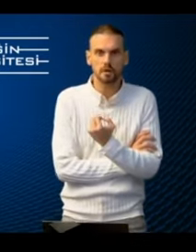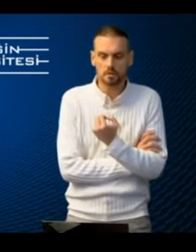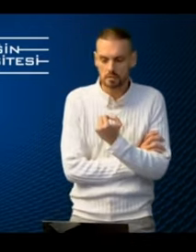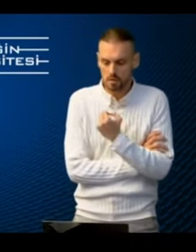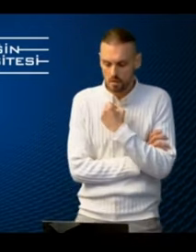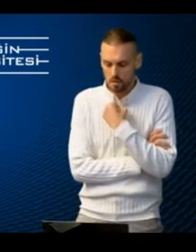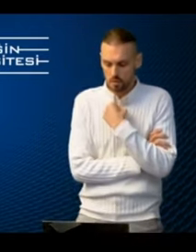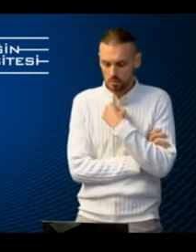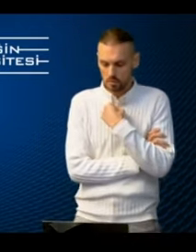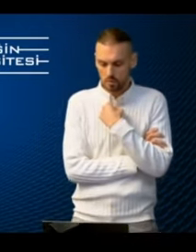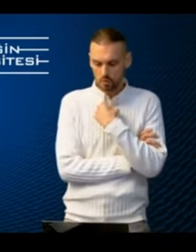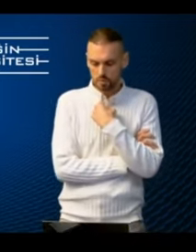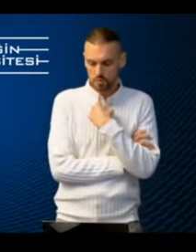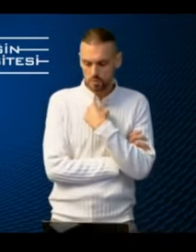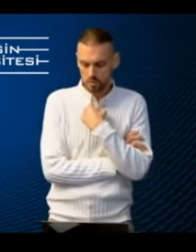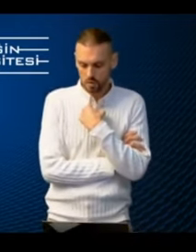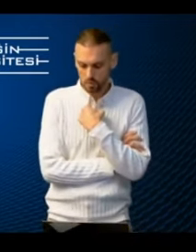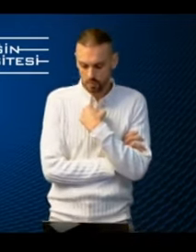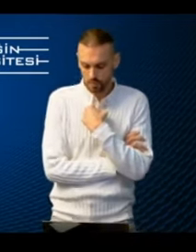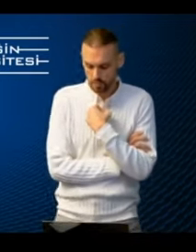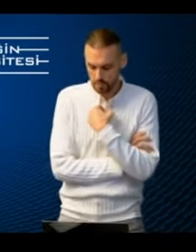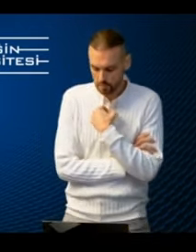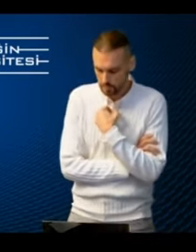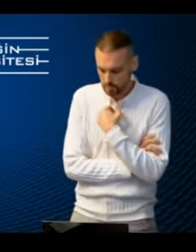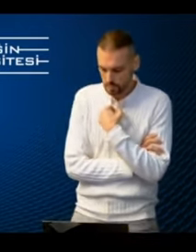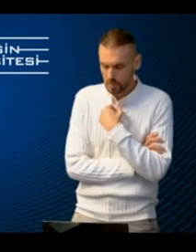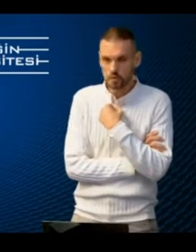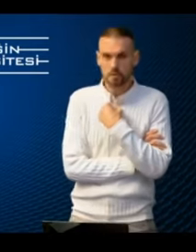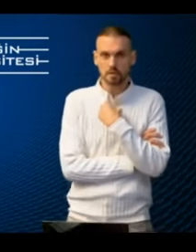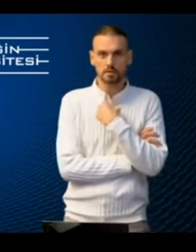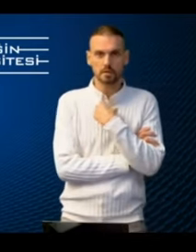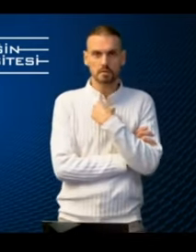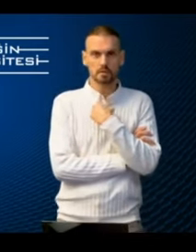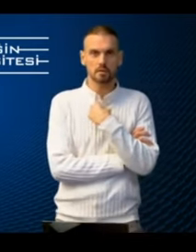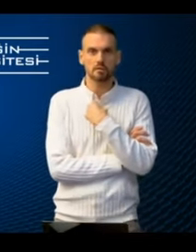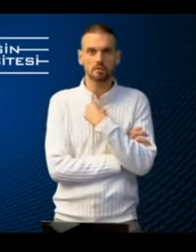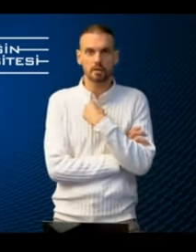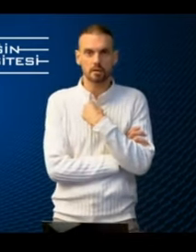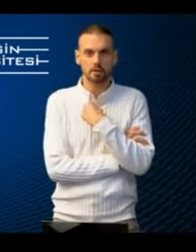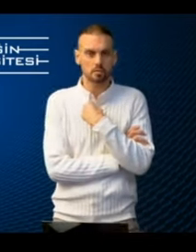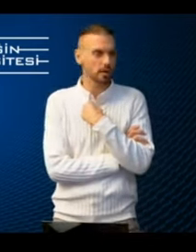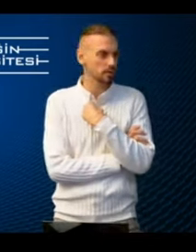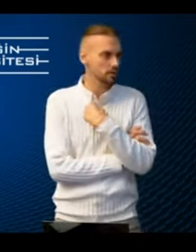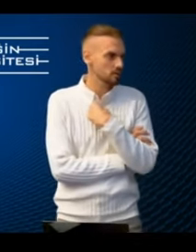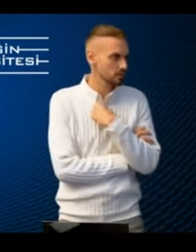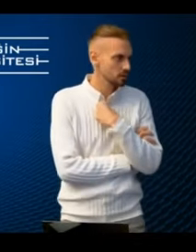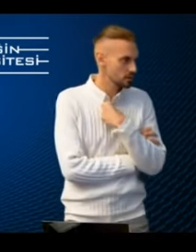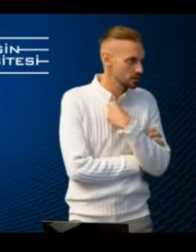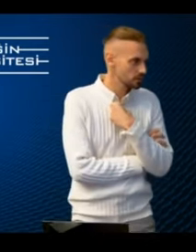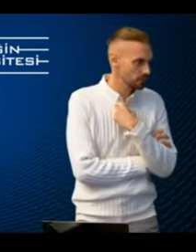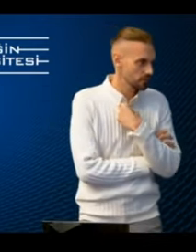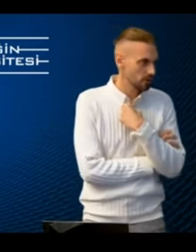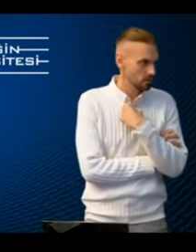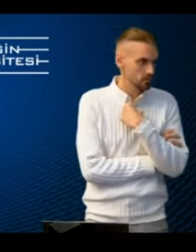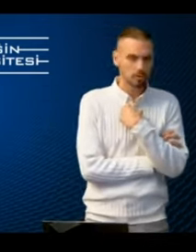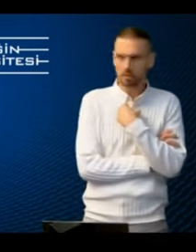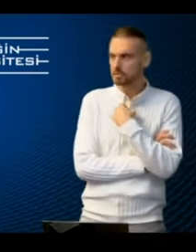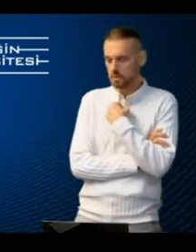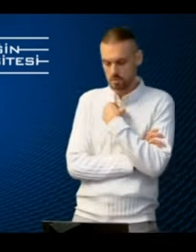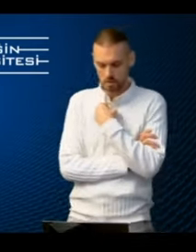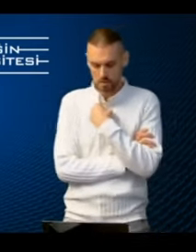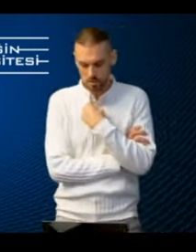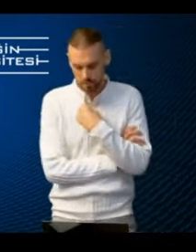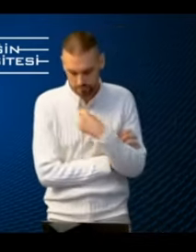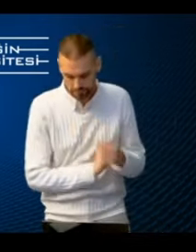certified we would hope to um issue certificates that are recognized widely across the industry and also